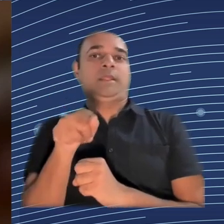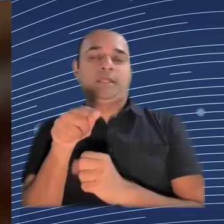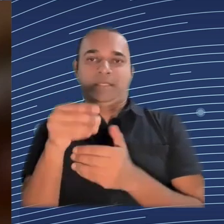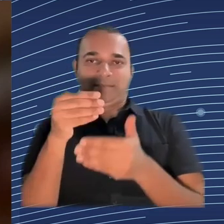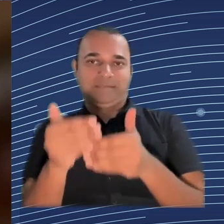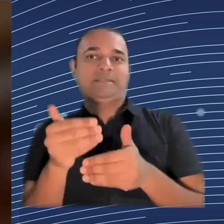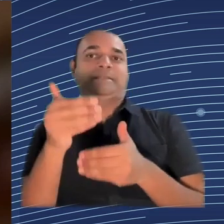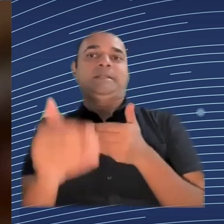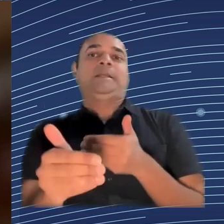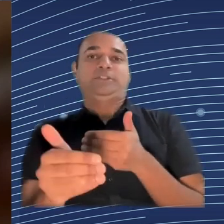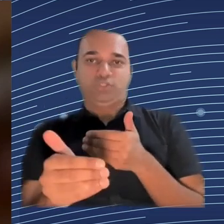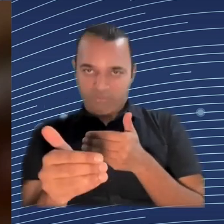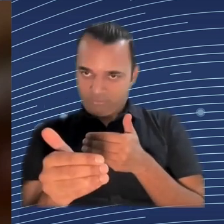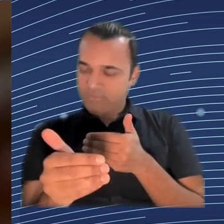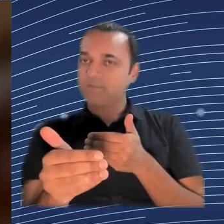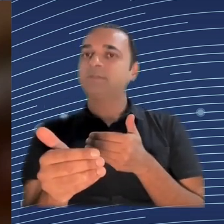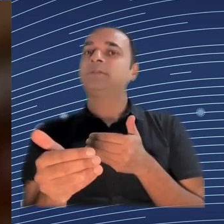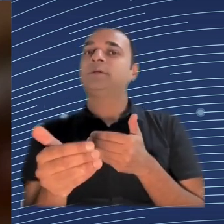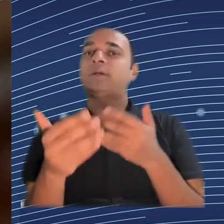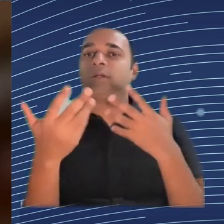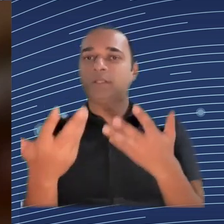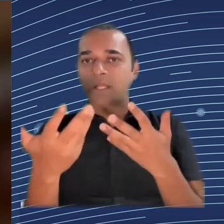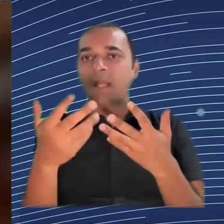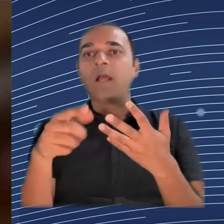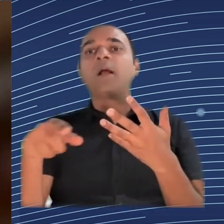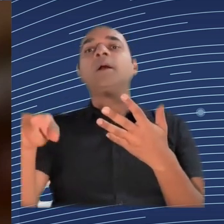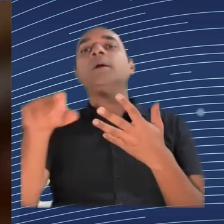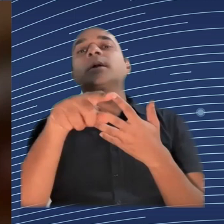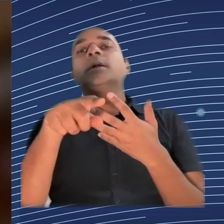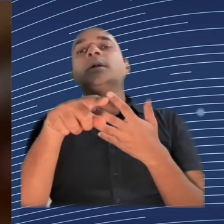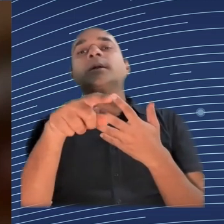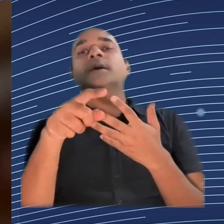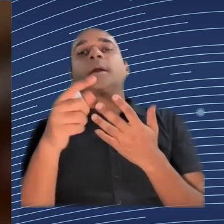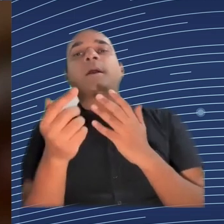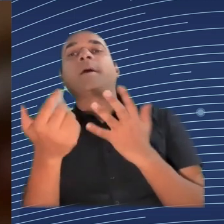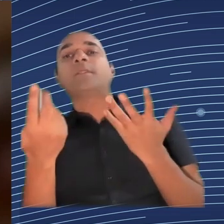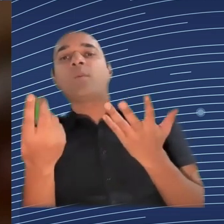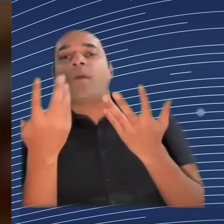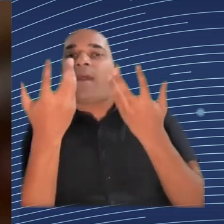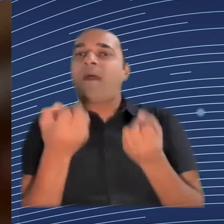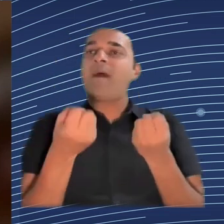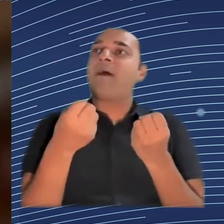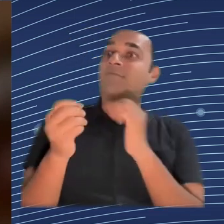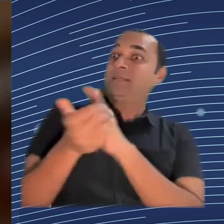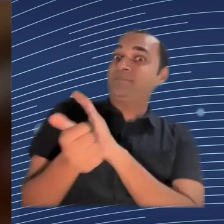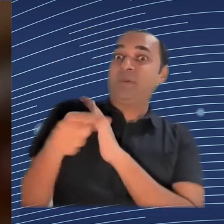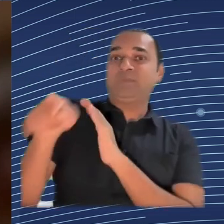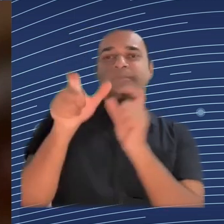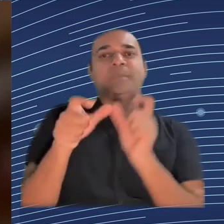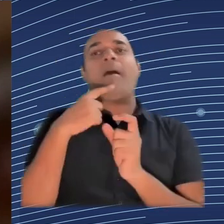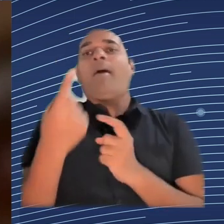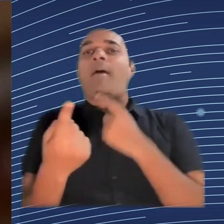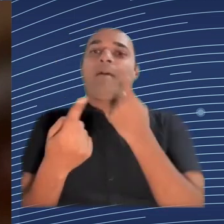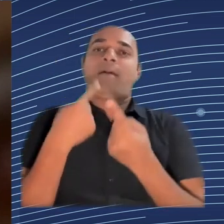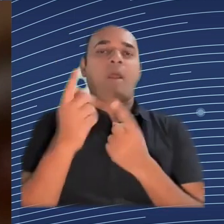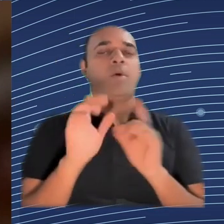think this is also important for the employer side because we see a huge distrust in automated systems among workers. And